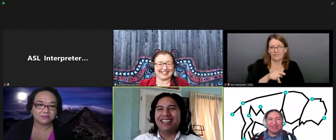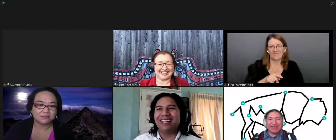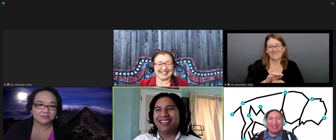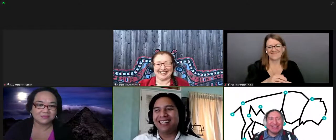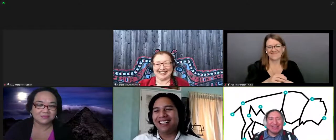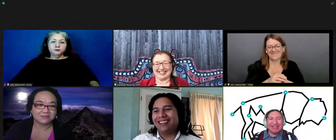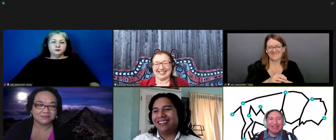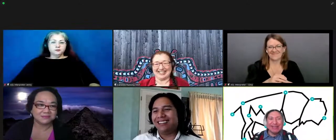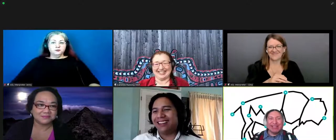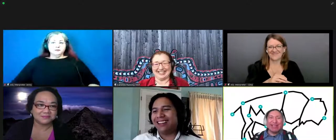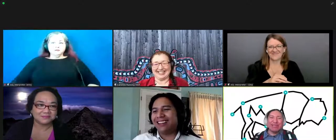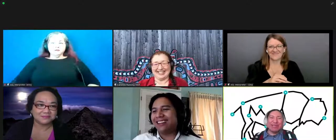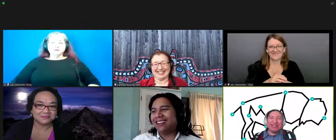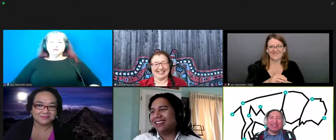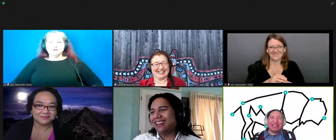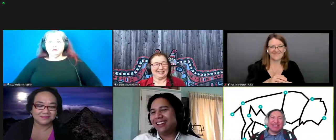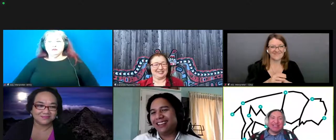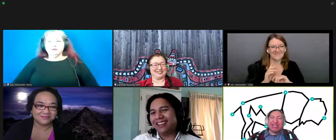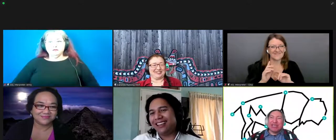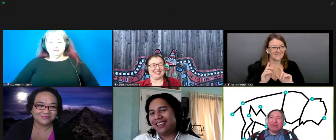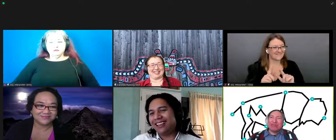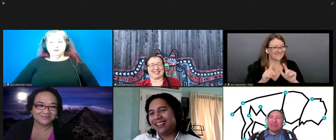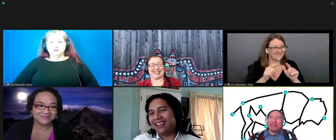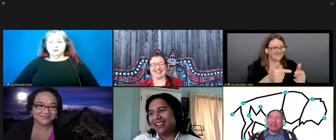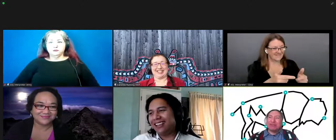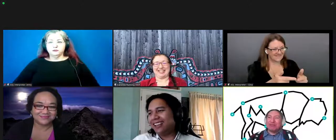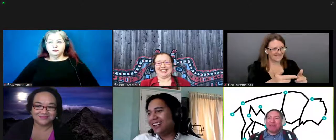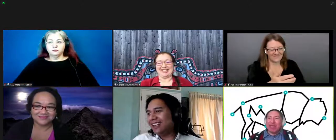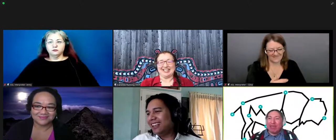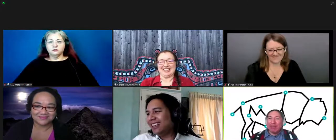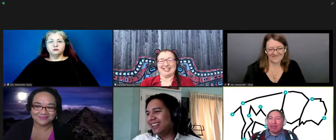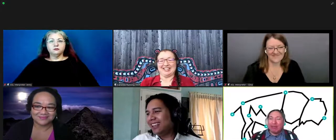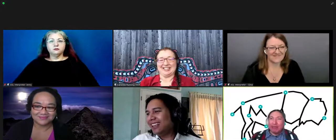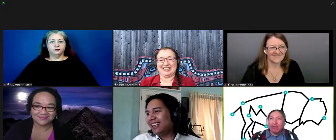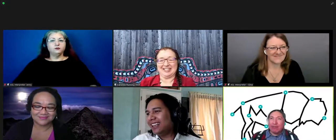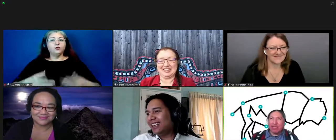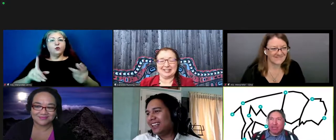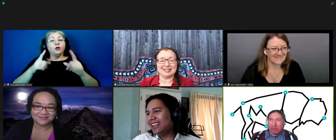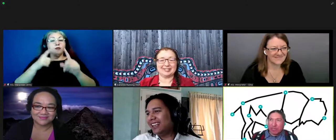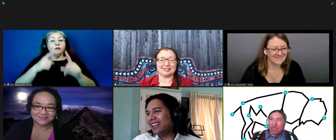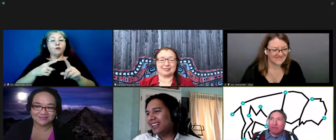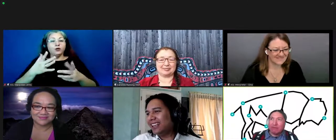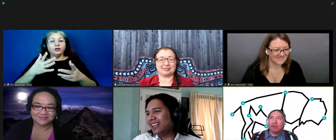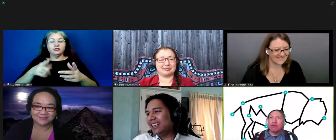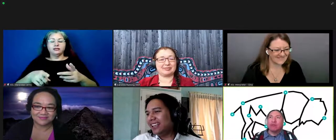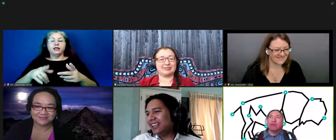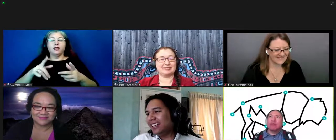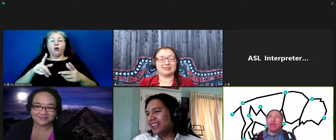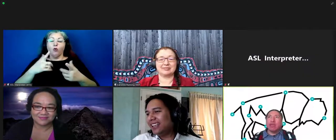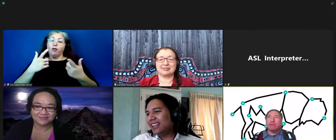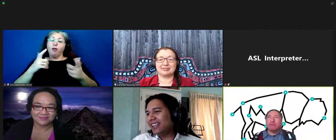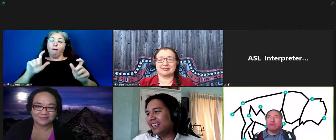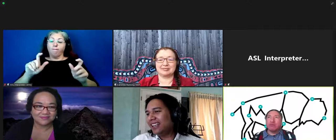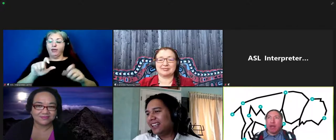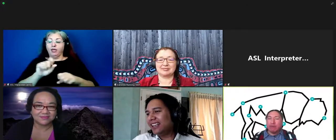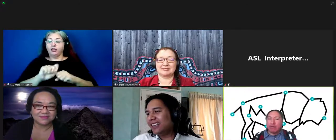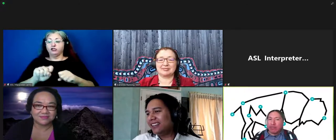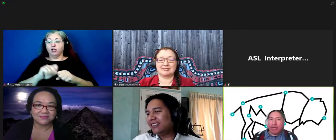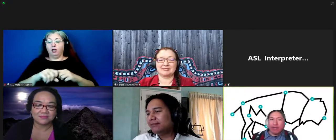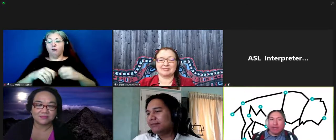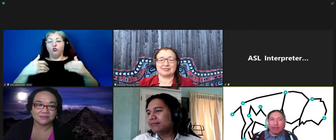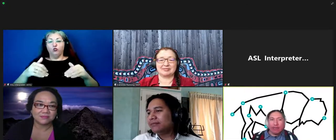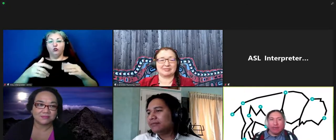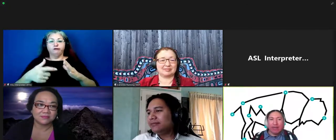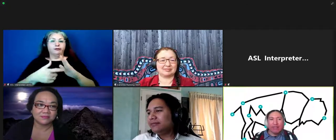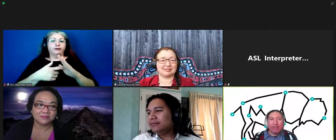yeah so i think the uh the takeaway is that it would be a huge endeavor and would probably